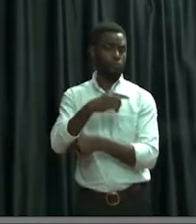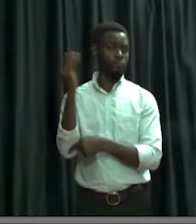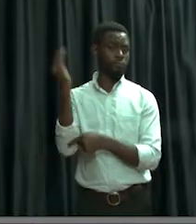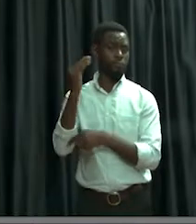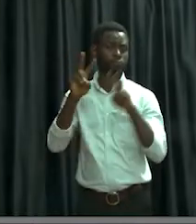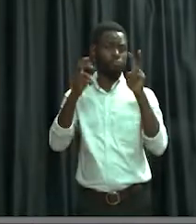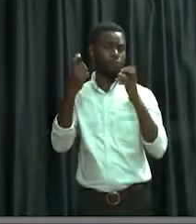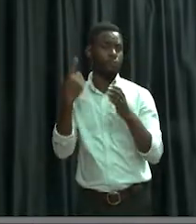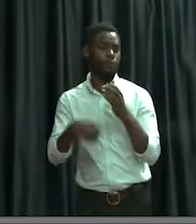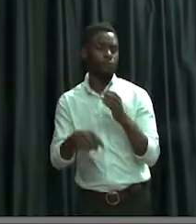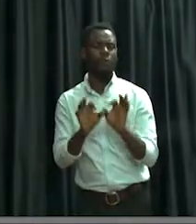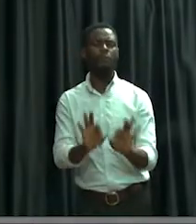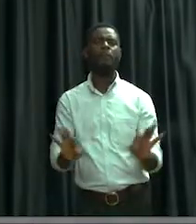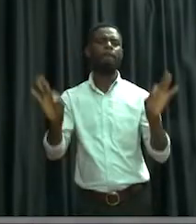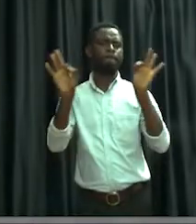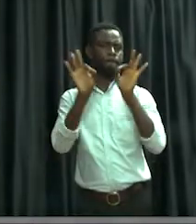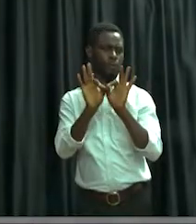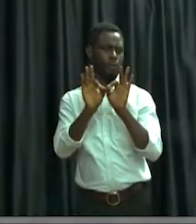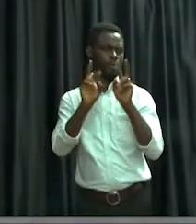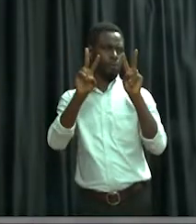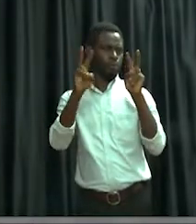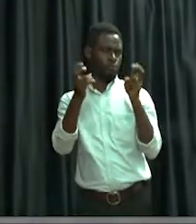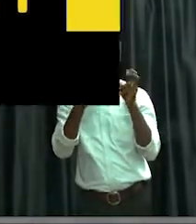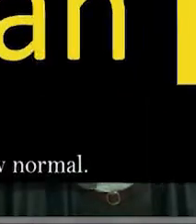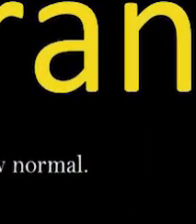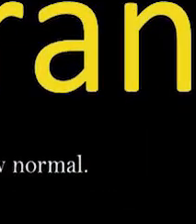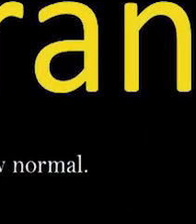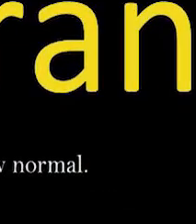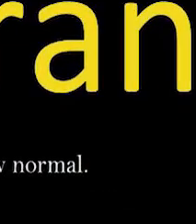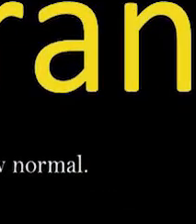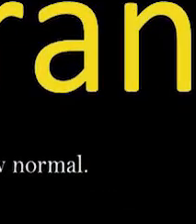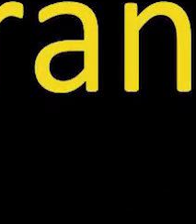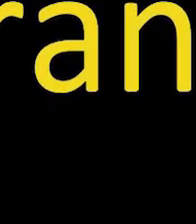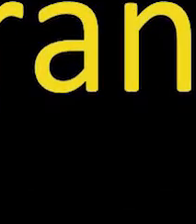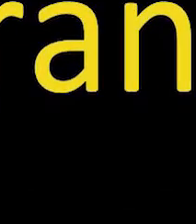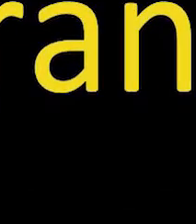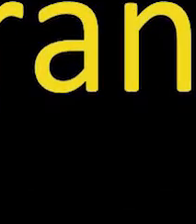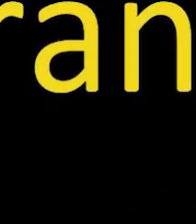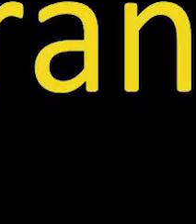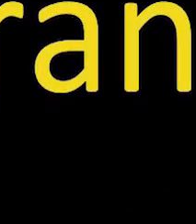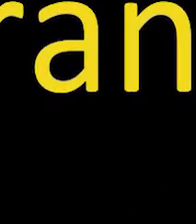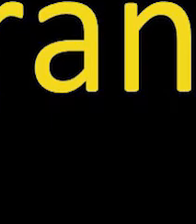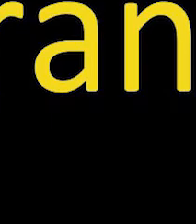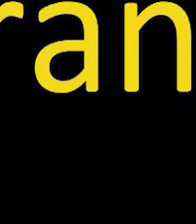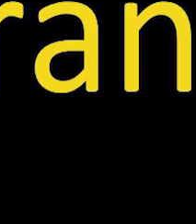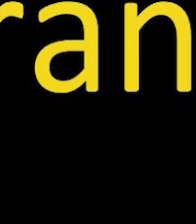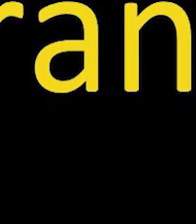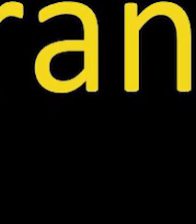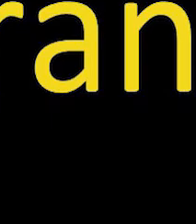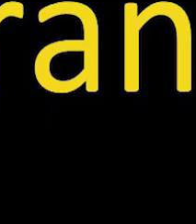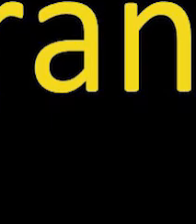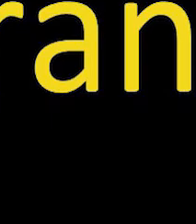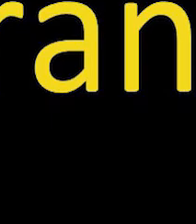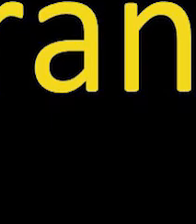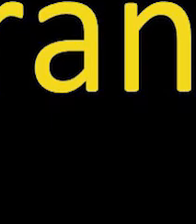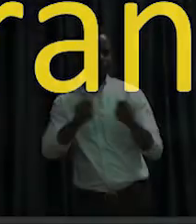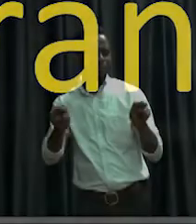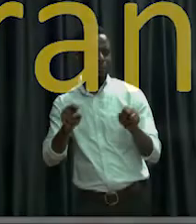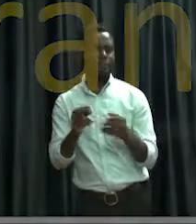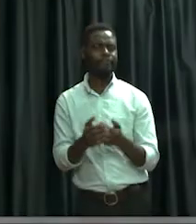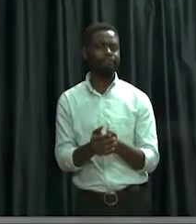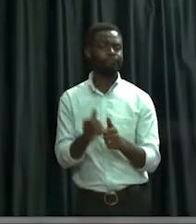Today, want to talk about a very important subject of the new normal. Someone will ask, why the new normal?